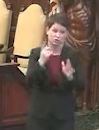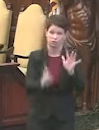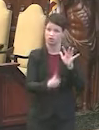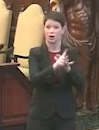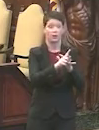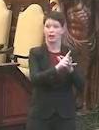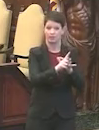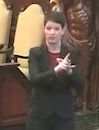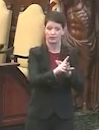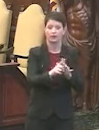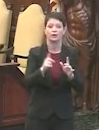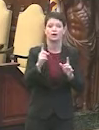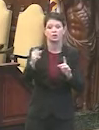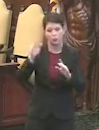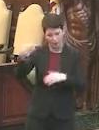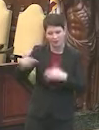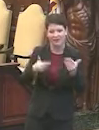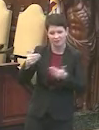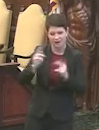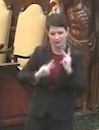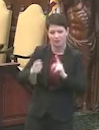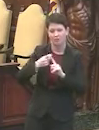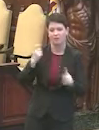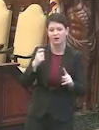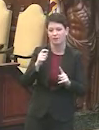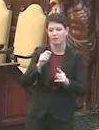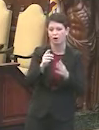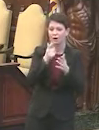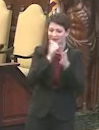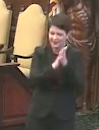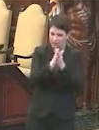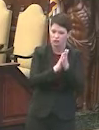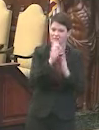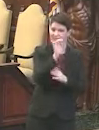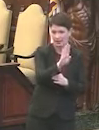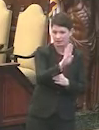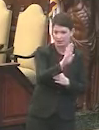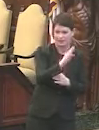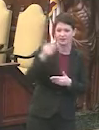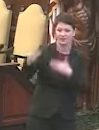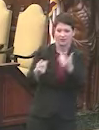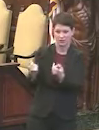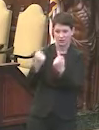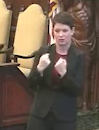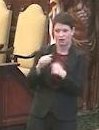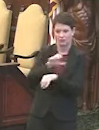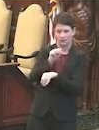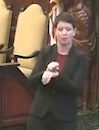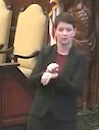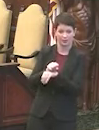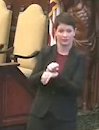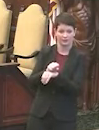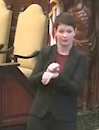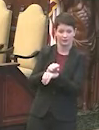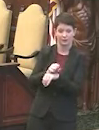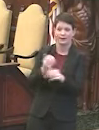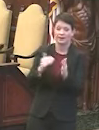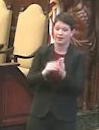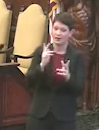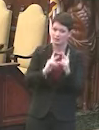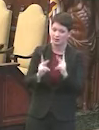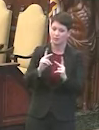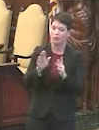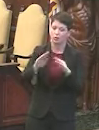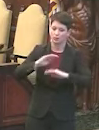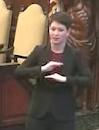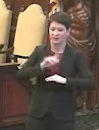They can't register on their own. We will be inviting people from our vaccine interest database to schedule appointments in that. Those will be people who meet our